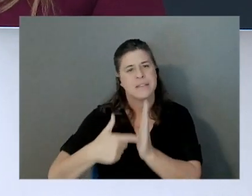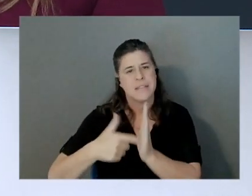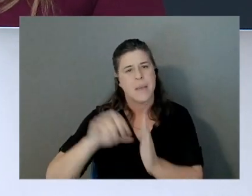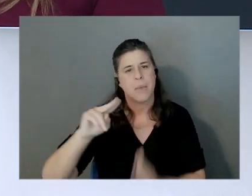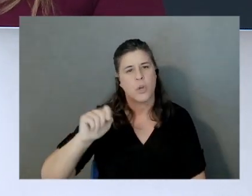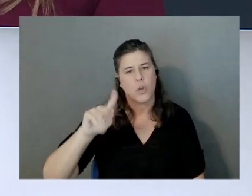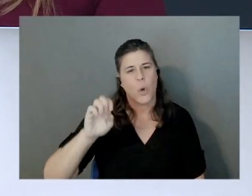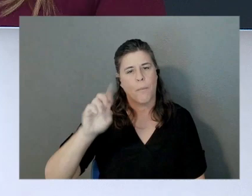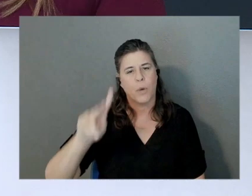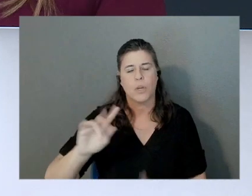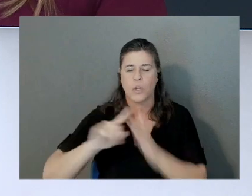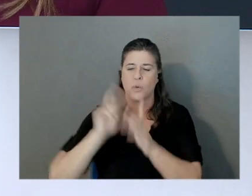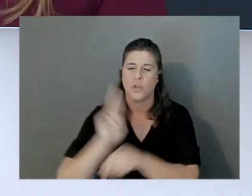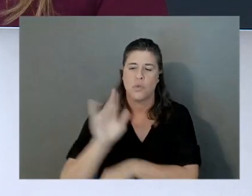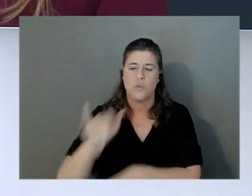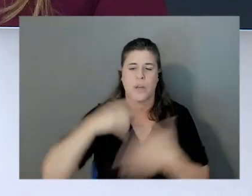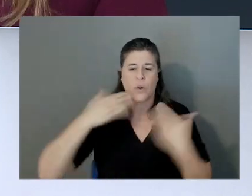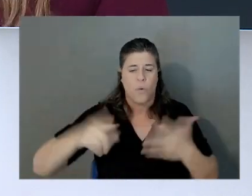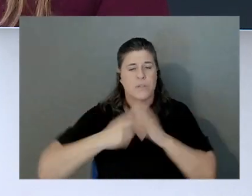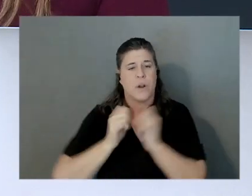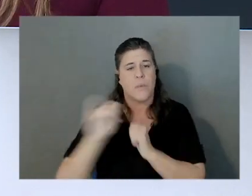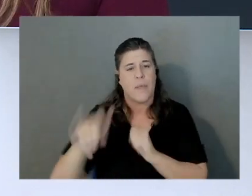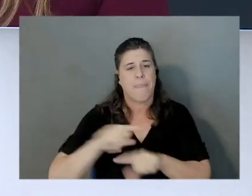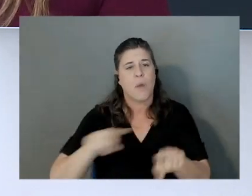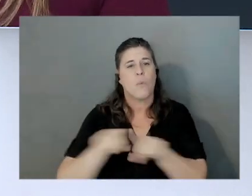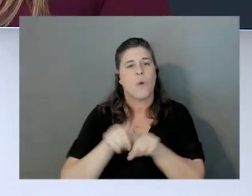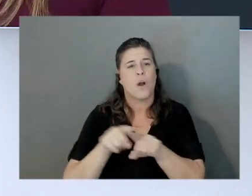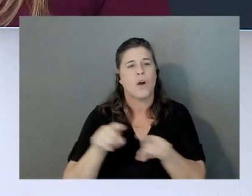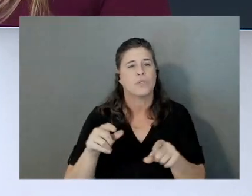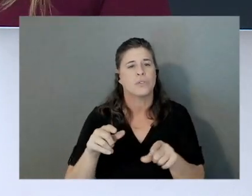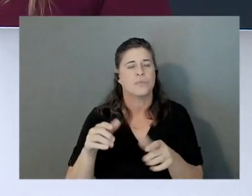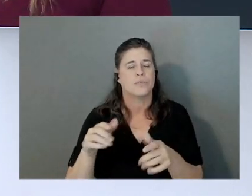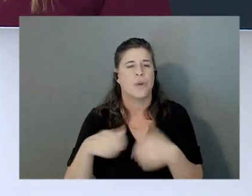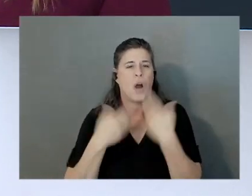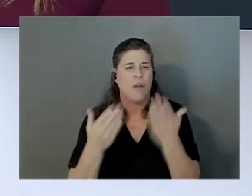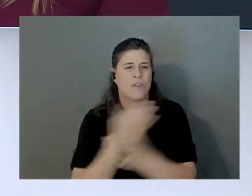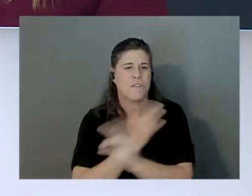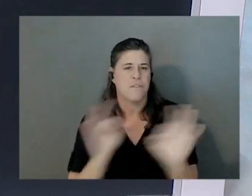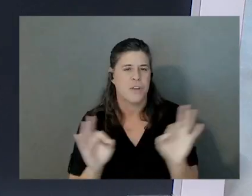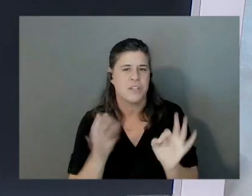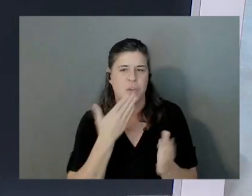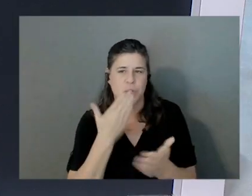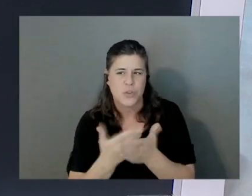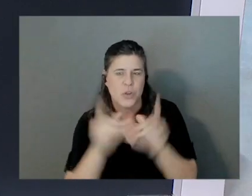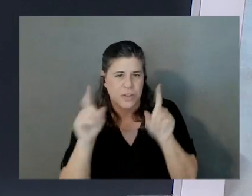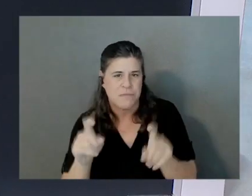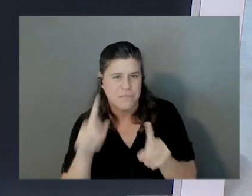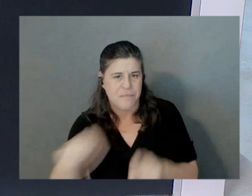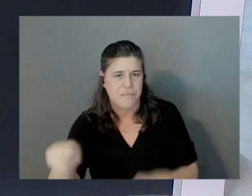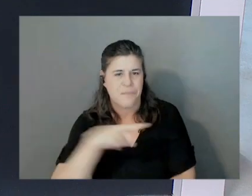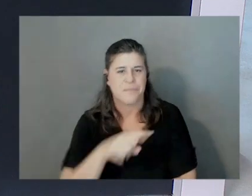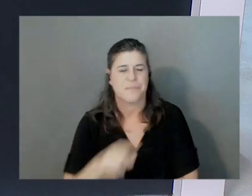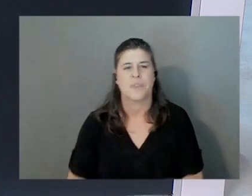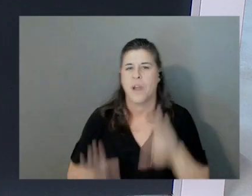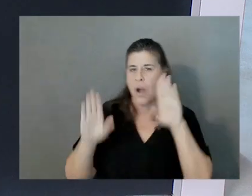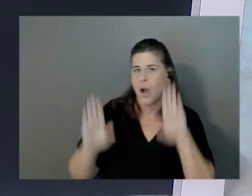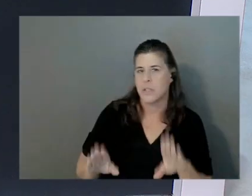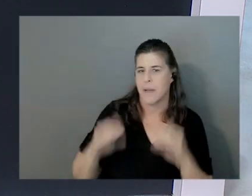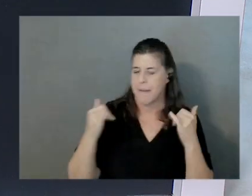started. And we also are offering a free tier. So that's a great opportunity to test it out. Awesome. So, Now we're ready.